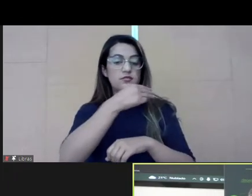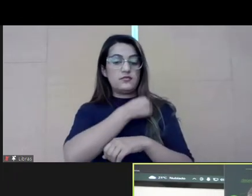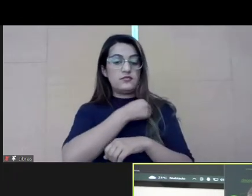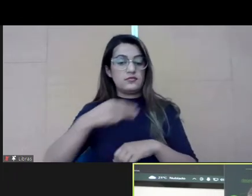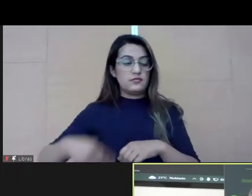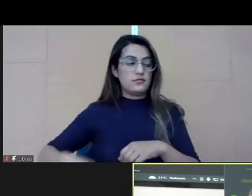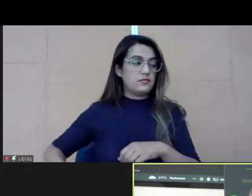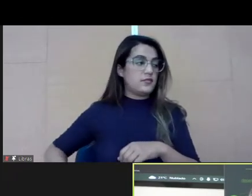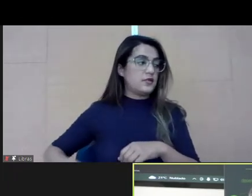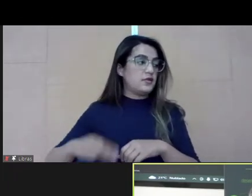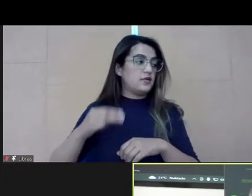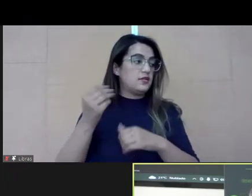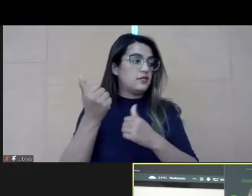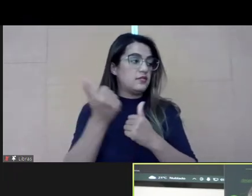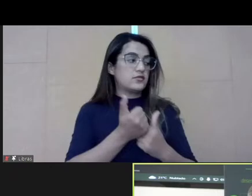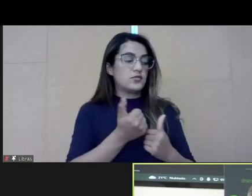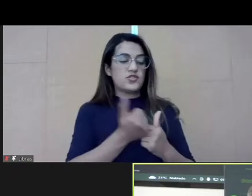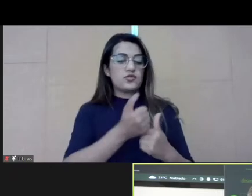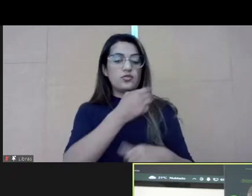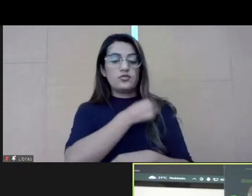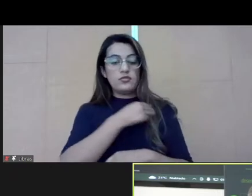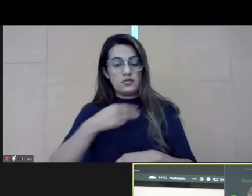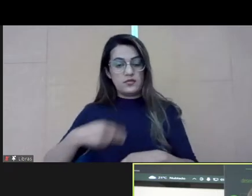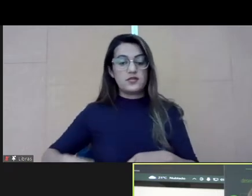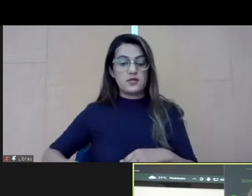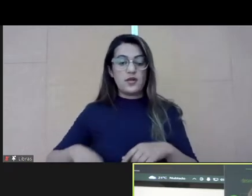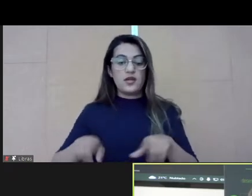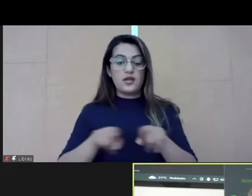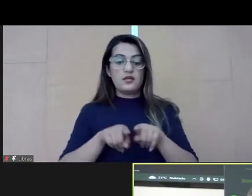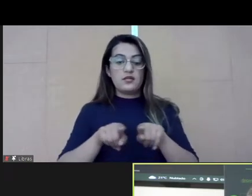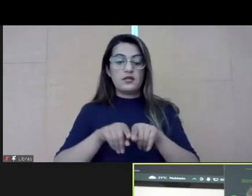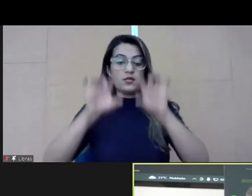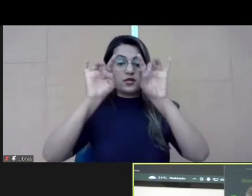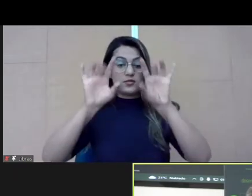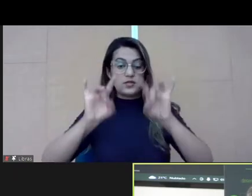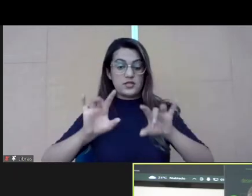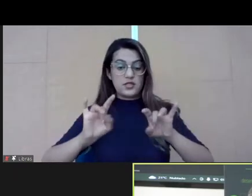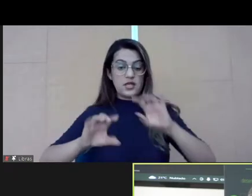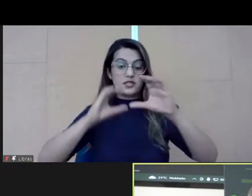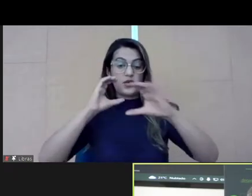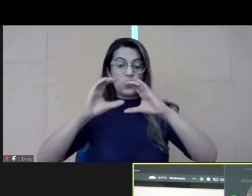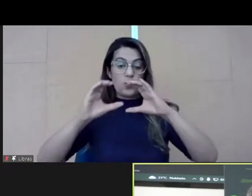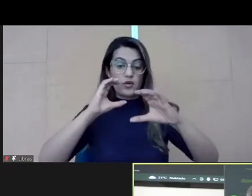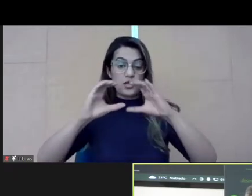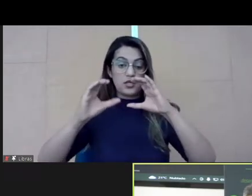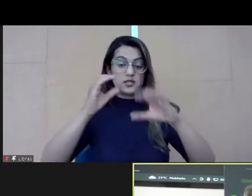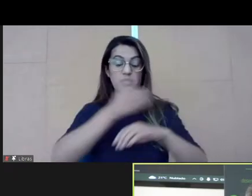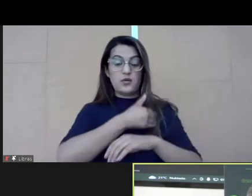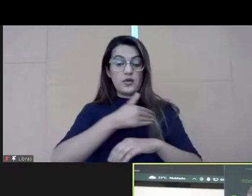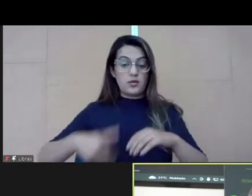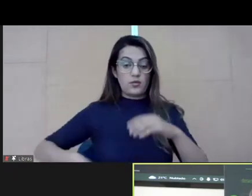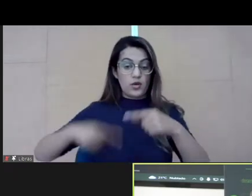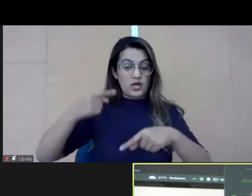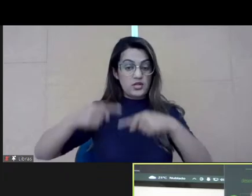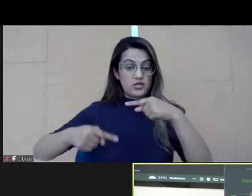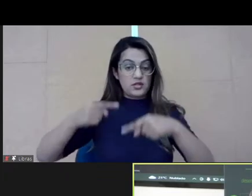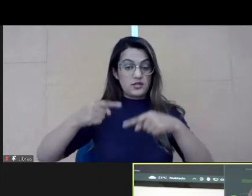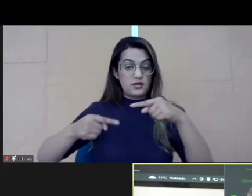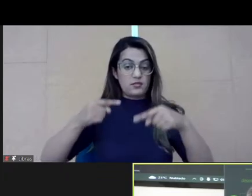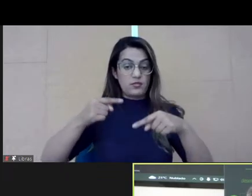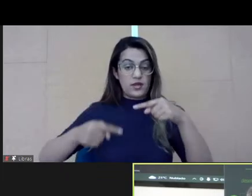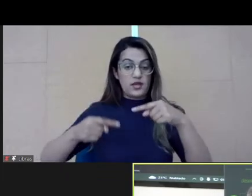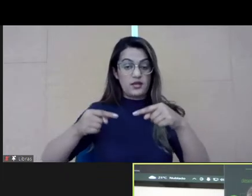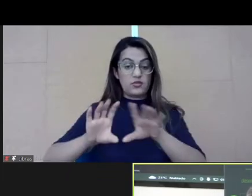and on topics for the youth. She's a professional working with the public relationship, specialist in communication and politics. She's a